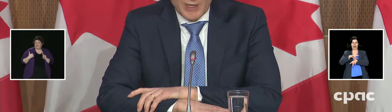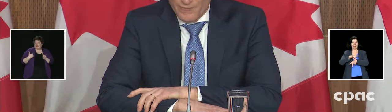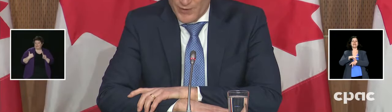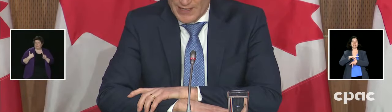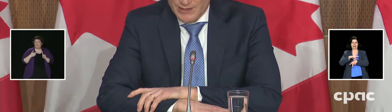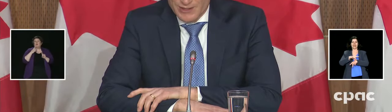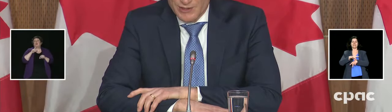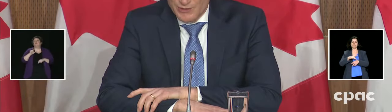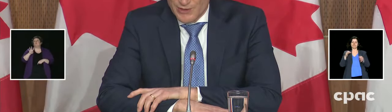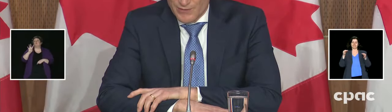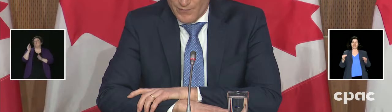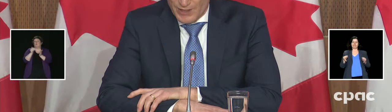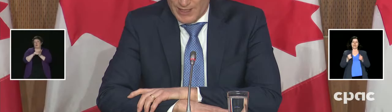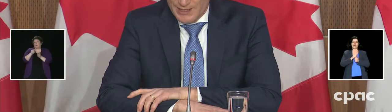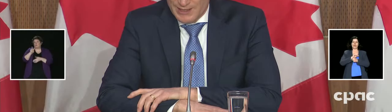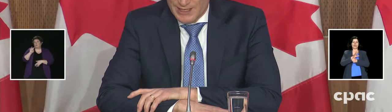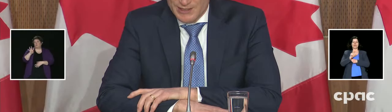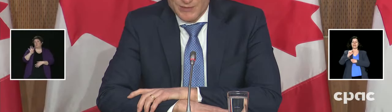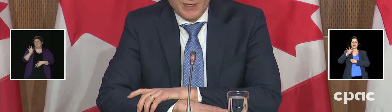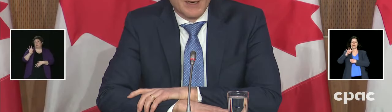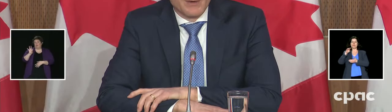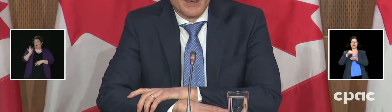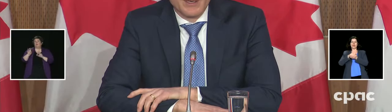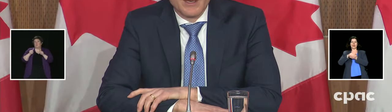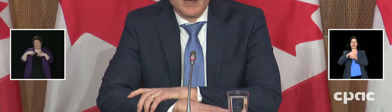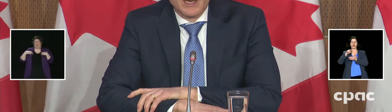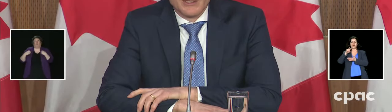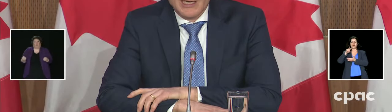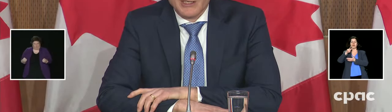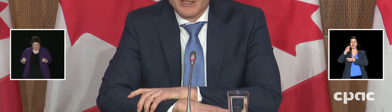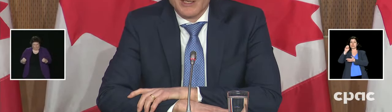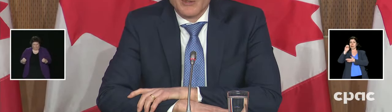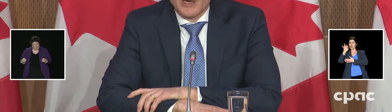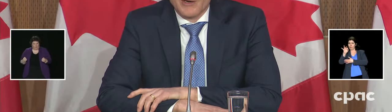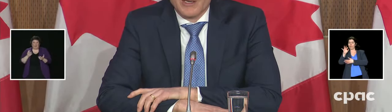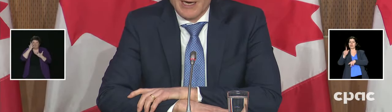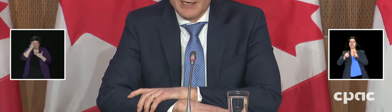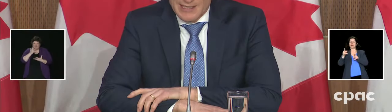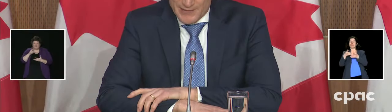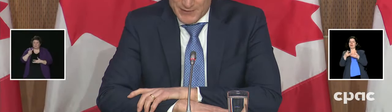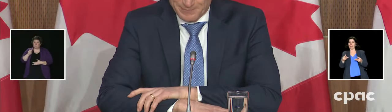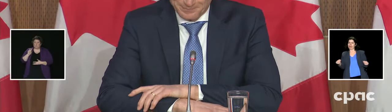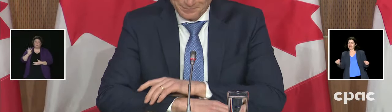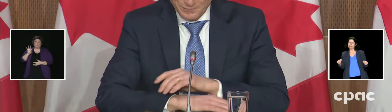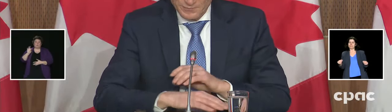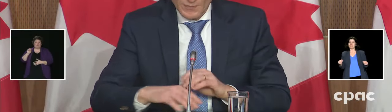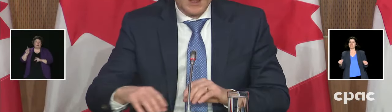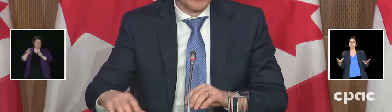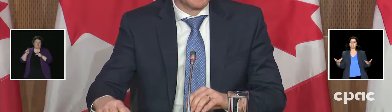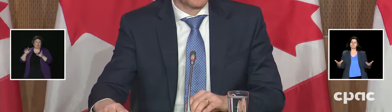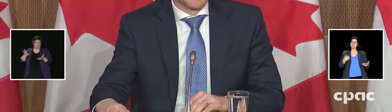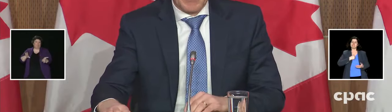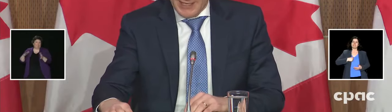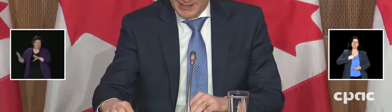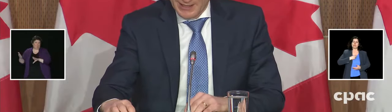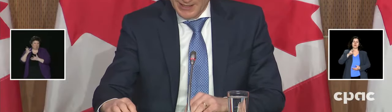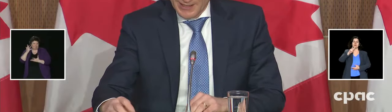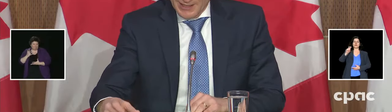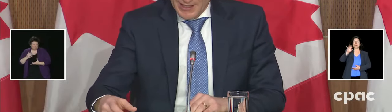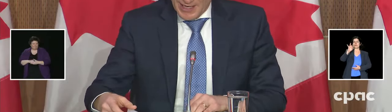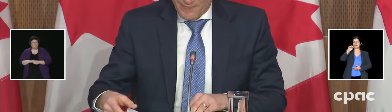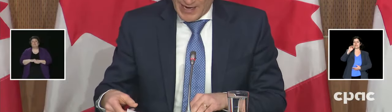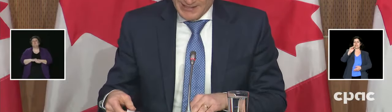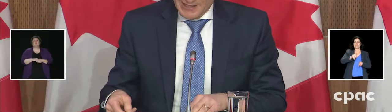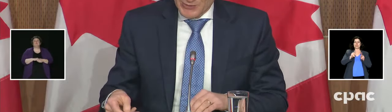with 24,249 cases recovered and, tragically, 290 deaths. Continued uptick